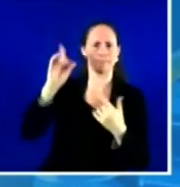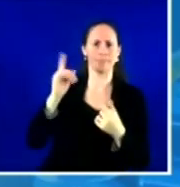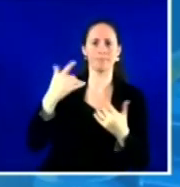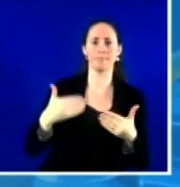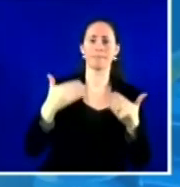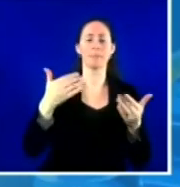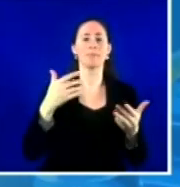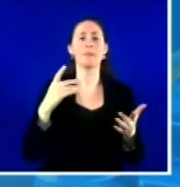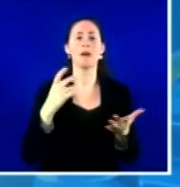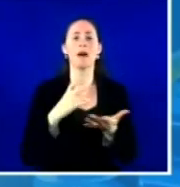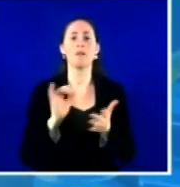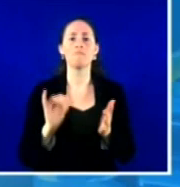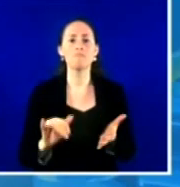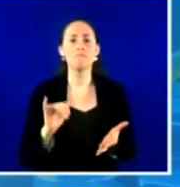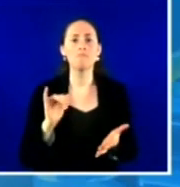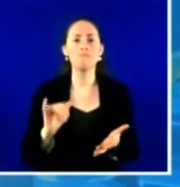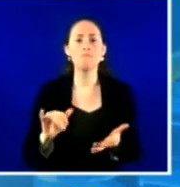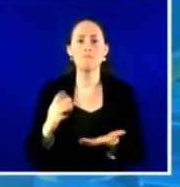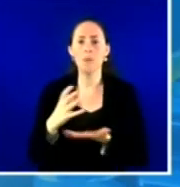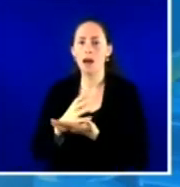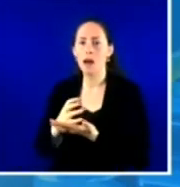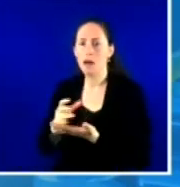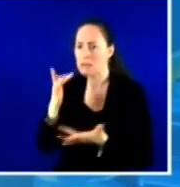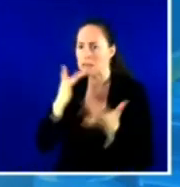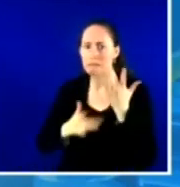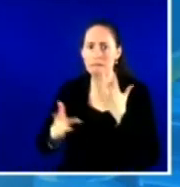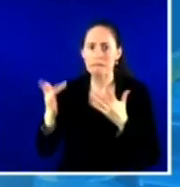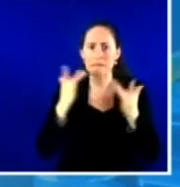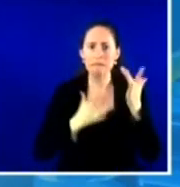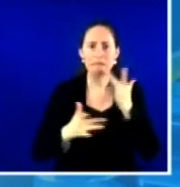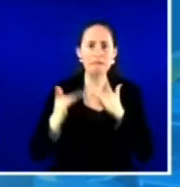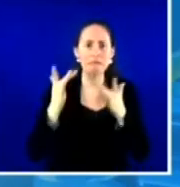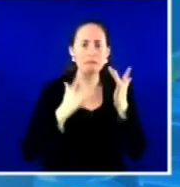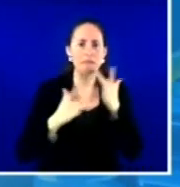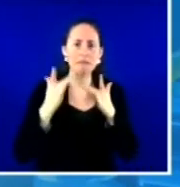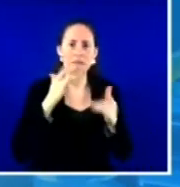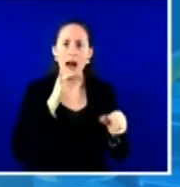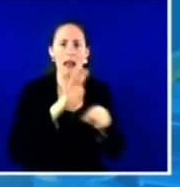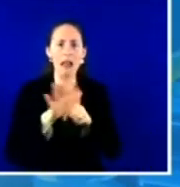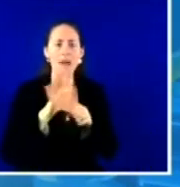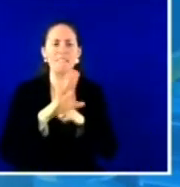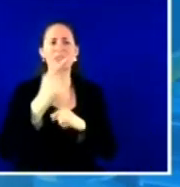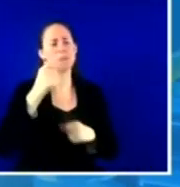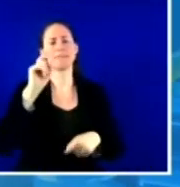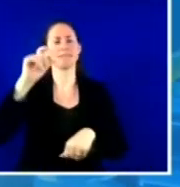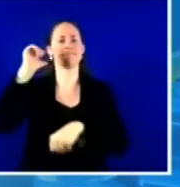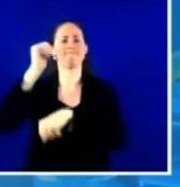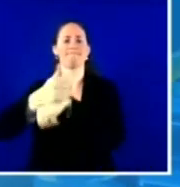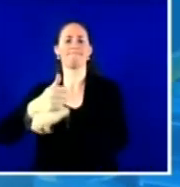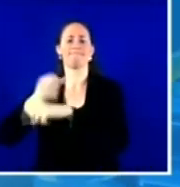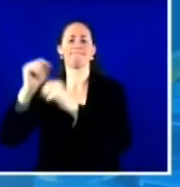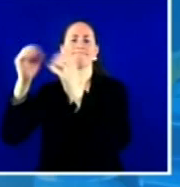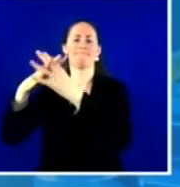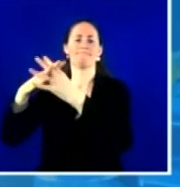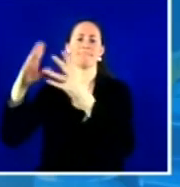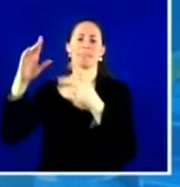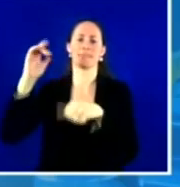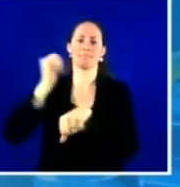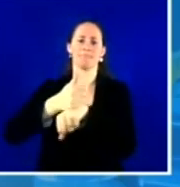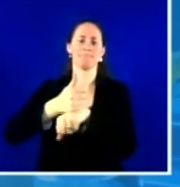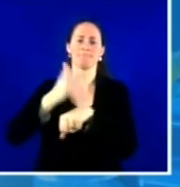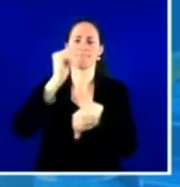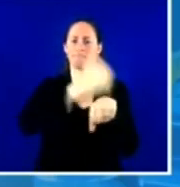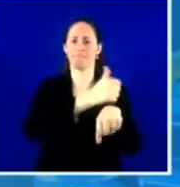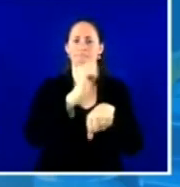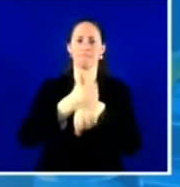use an offsite location, we were easily vaccinating 500 to 1000 people a day. And one day, we